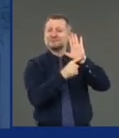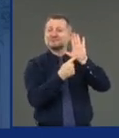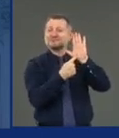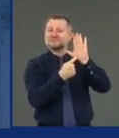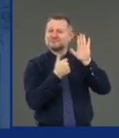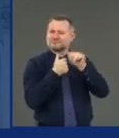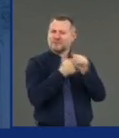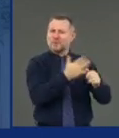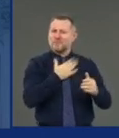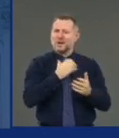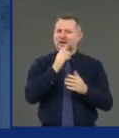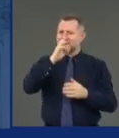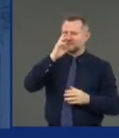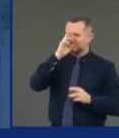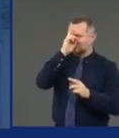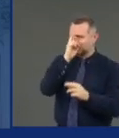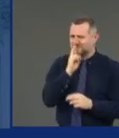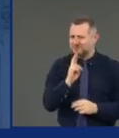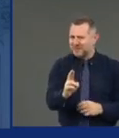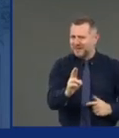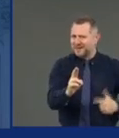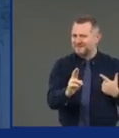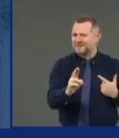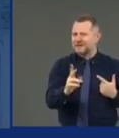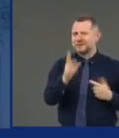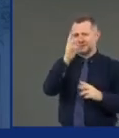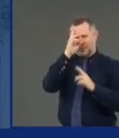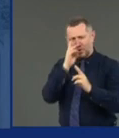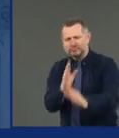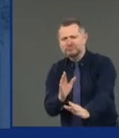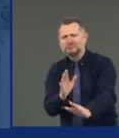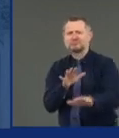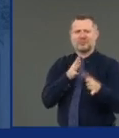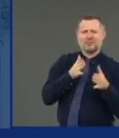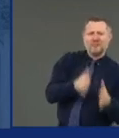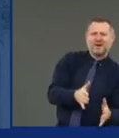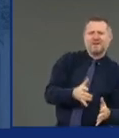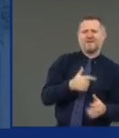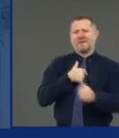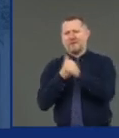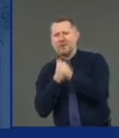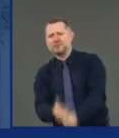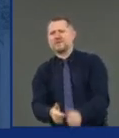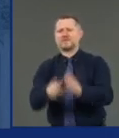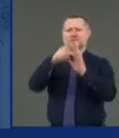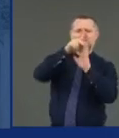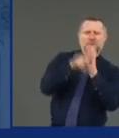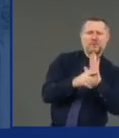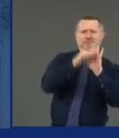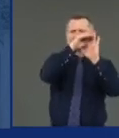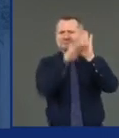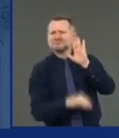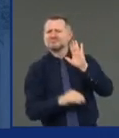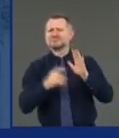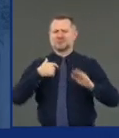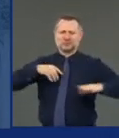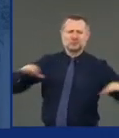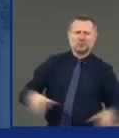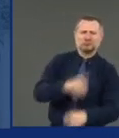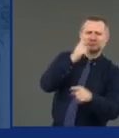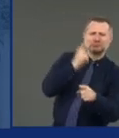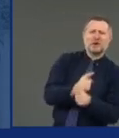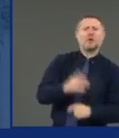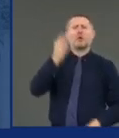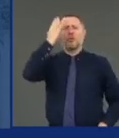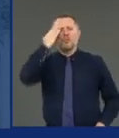way. Acting on principle. And you're doing the right thing. Why can't the